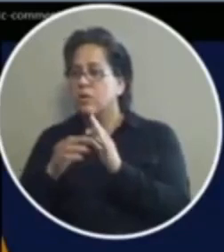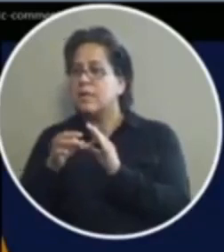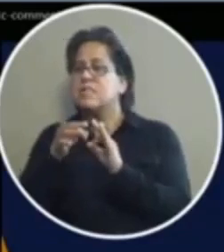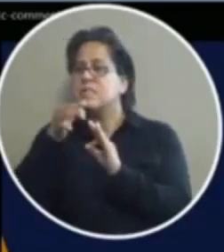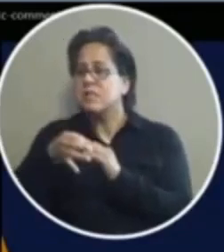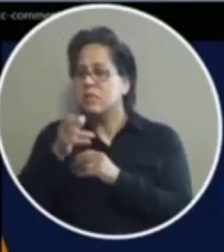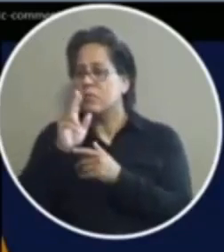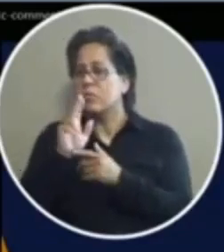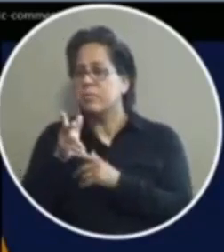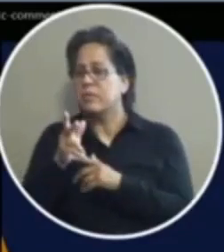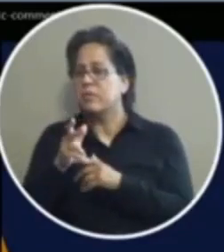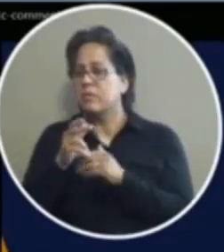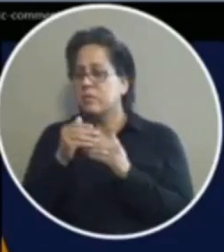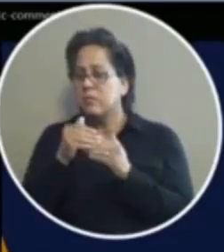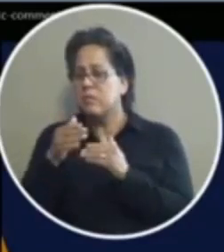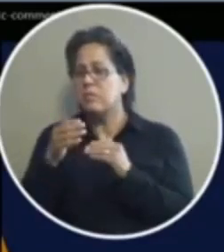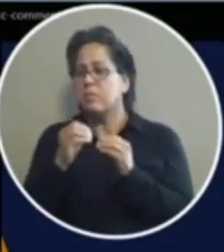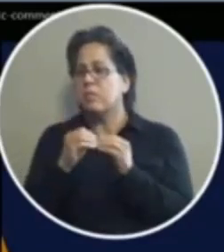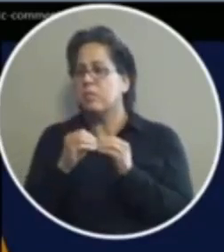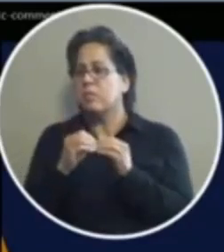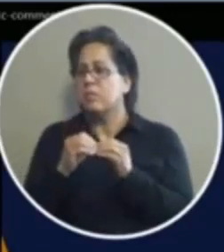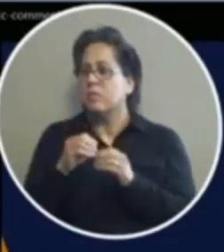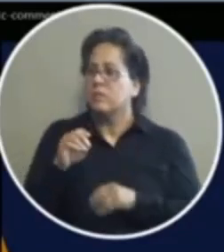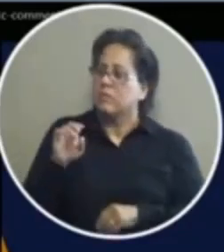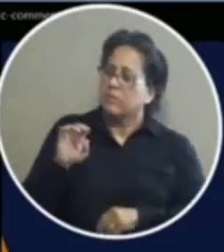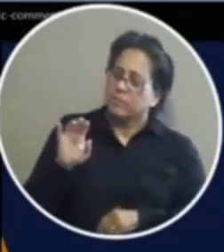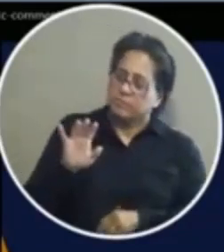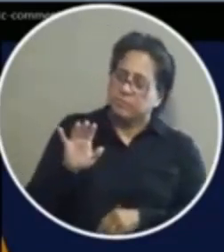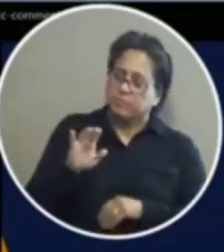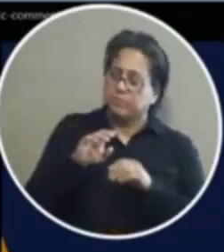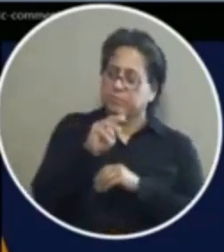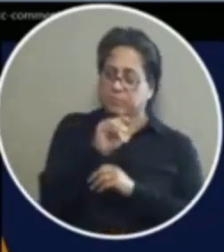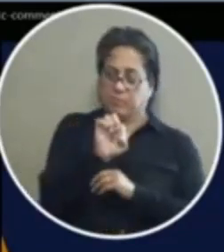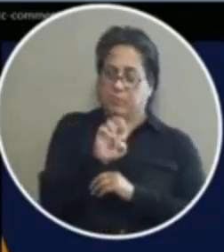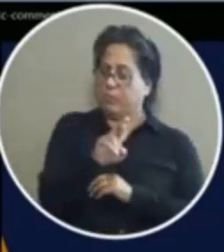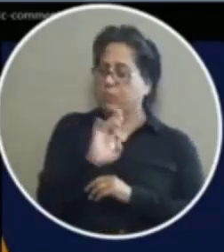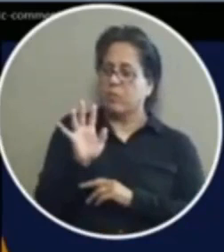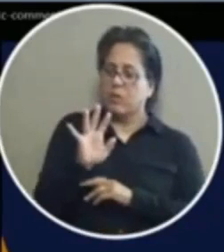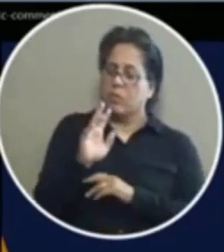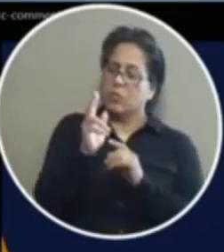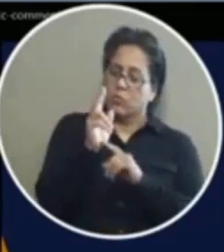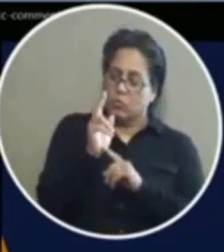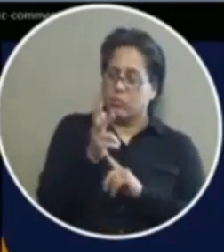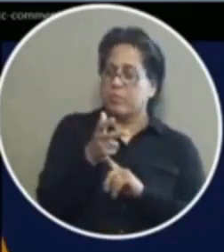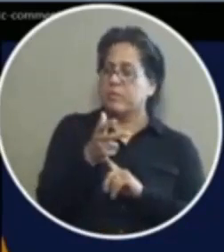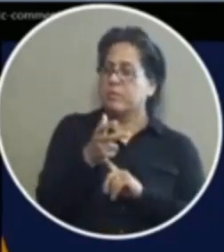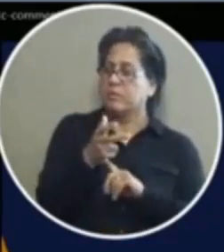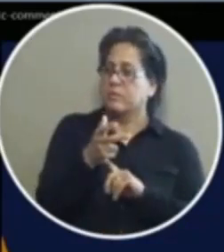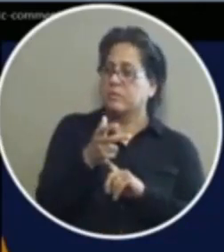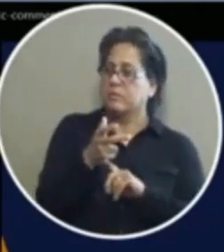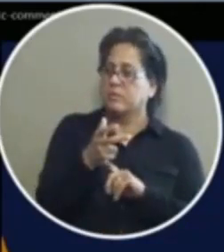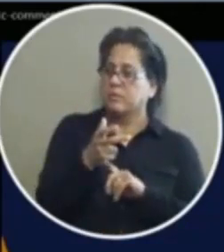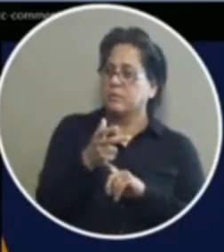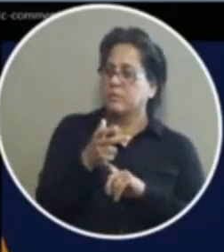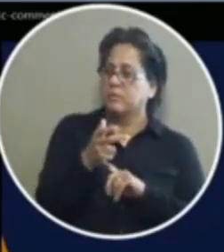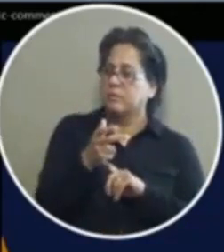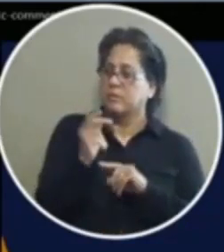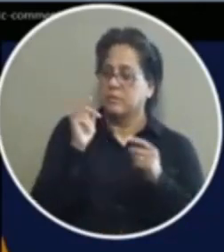i would hope council would uh remain with the three minutes until we decide we need to